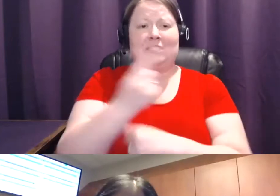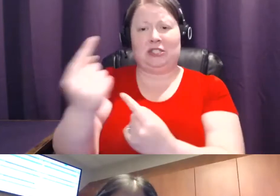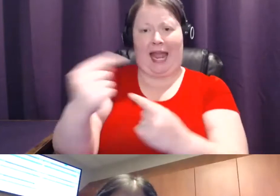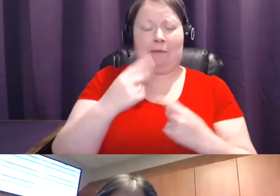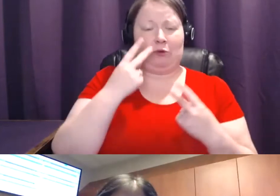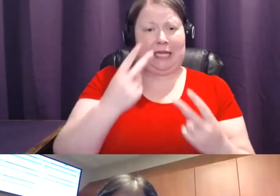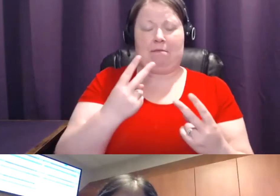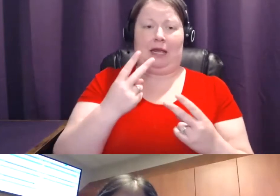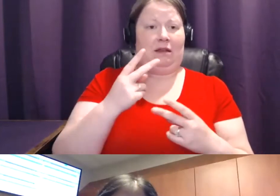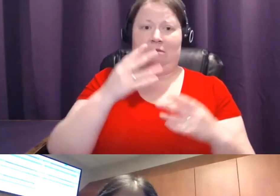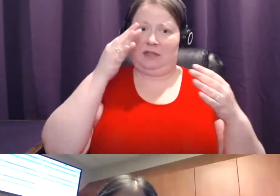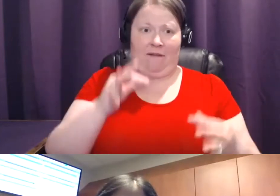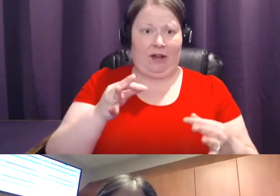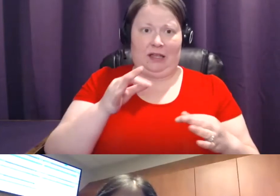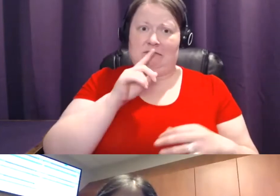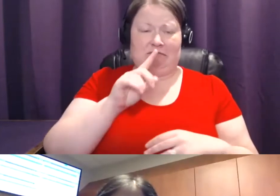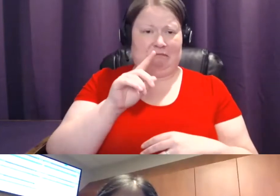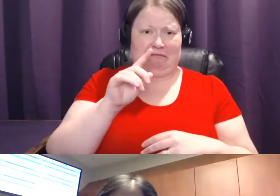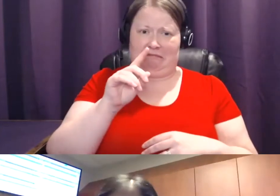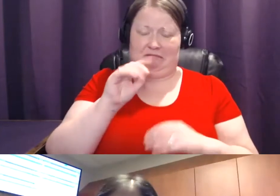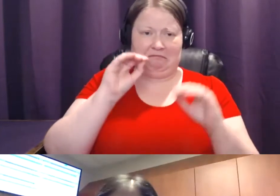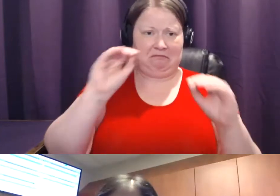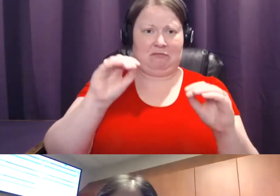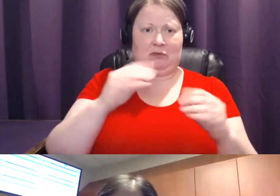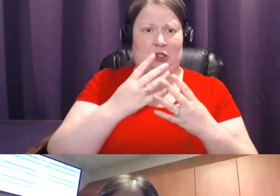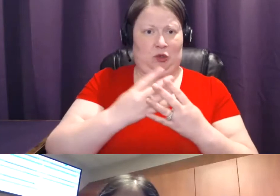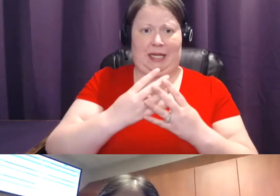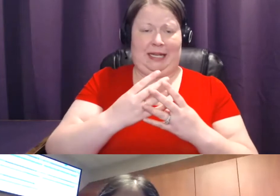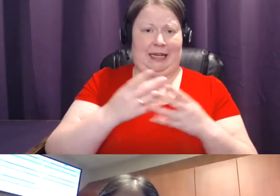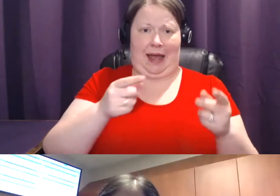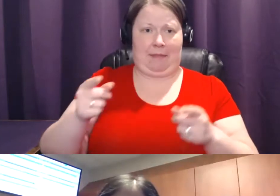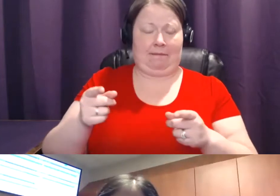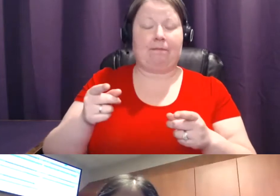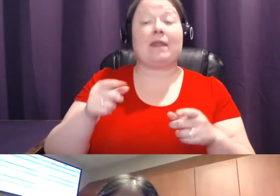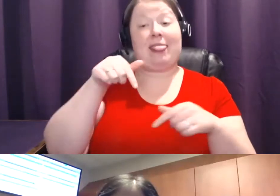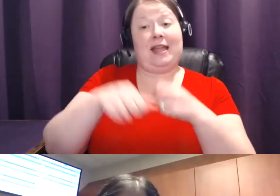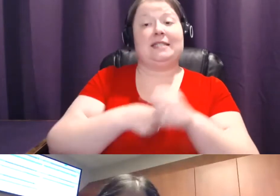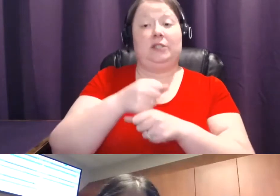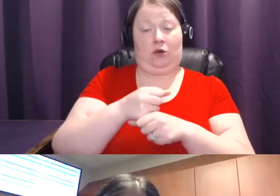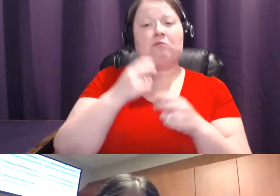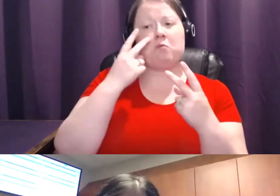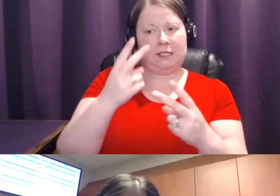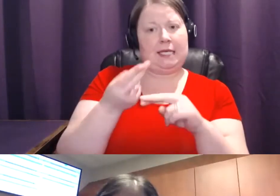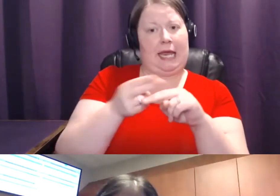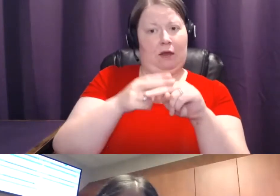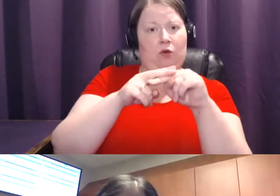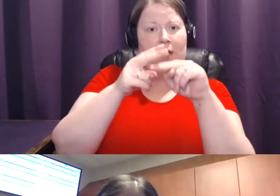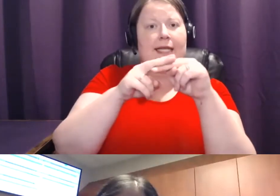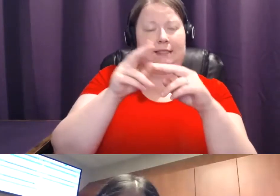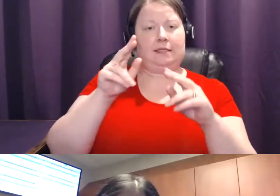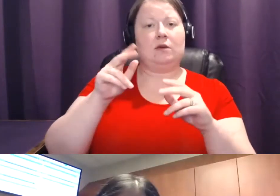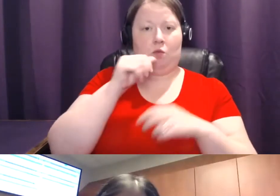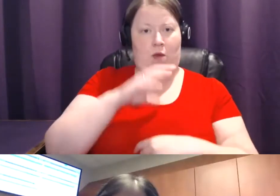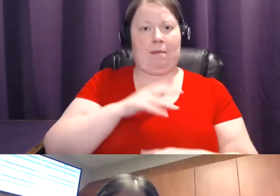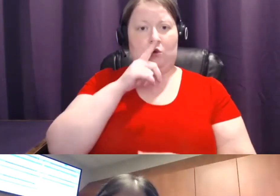done. And this year we are seeing an increase in the number of women who are resuming their annual care, including screening